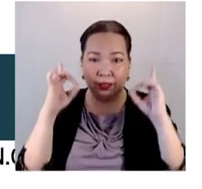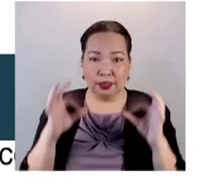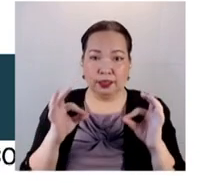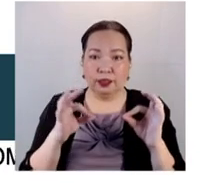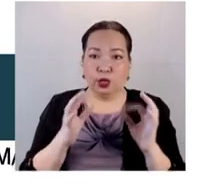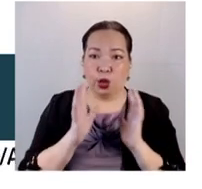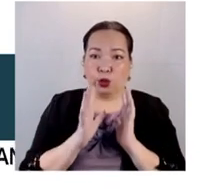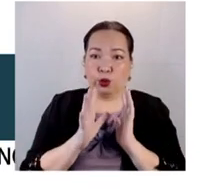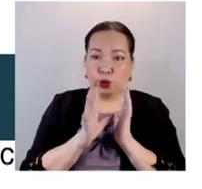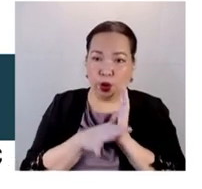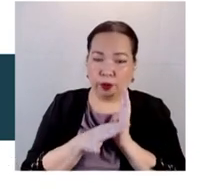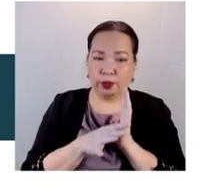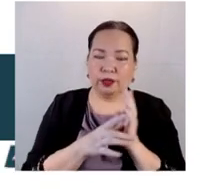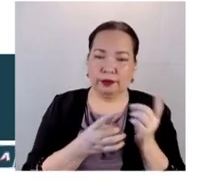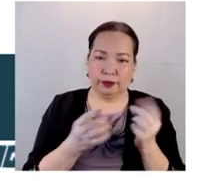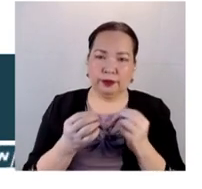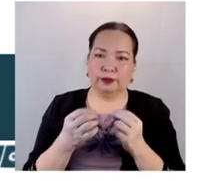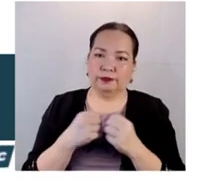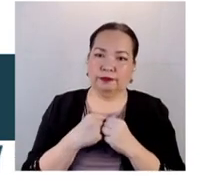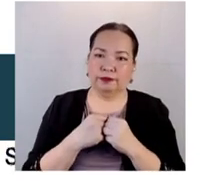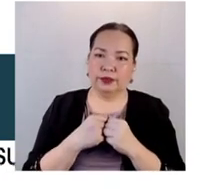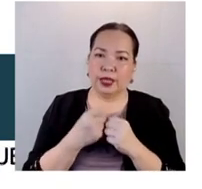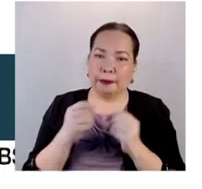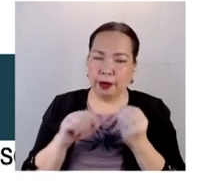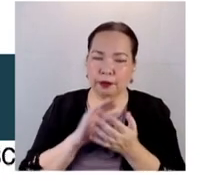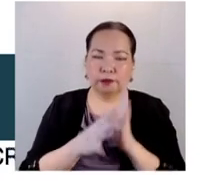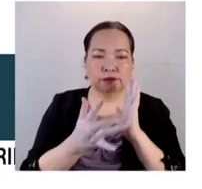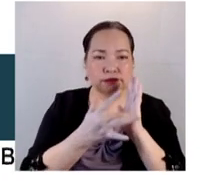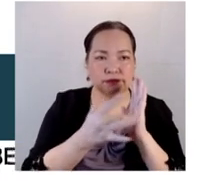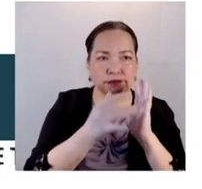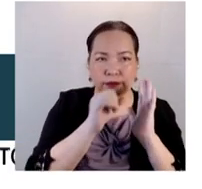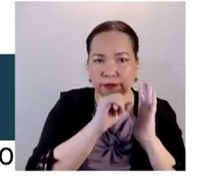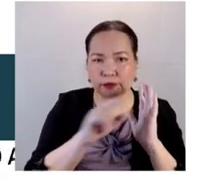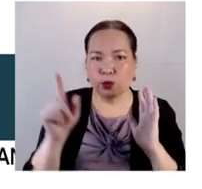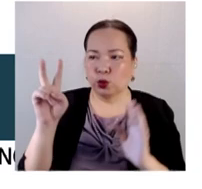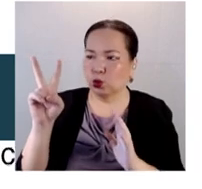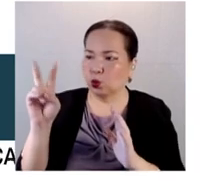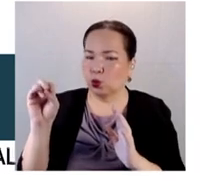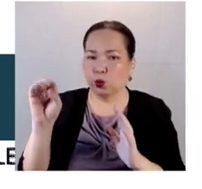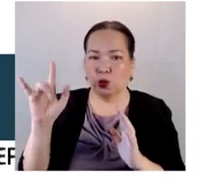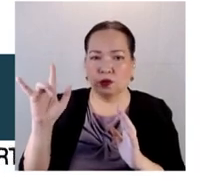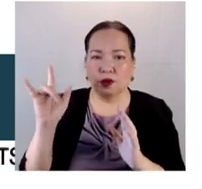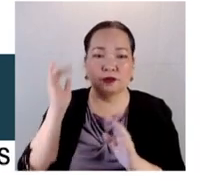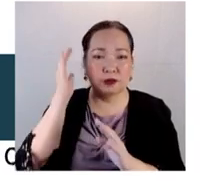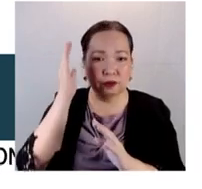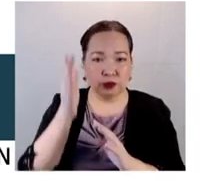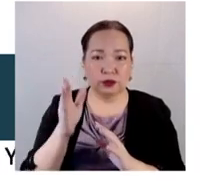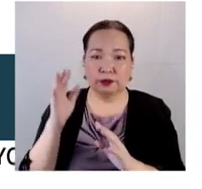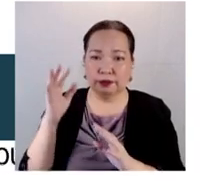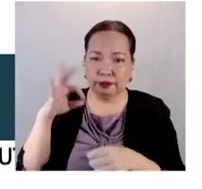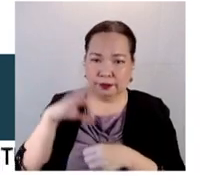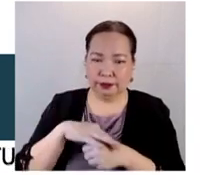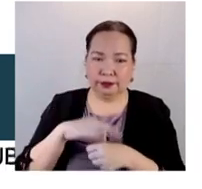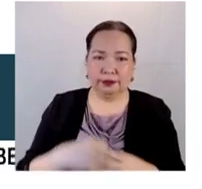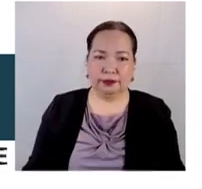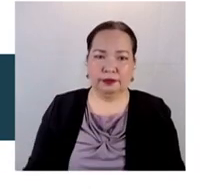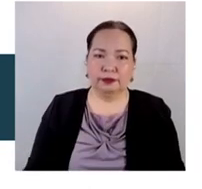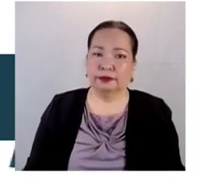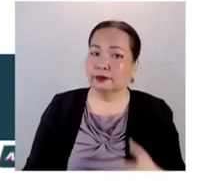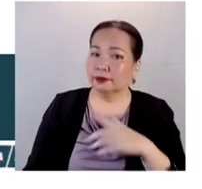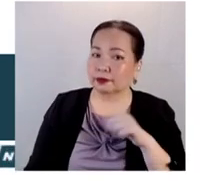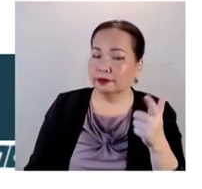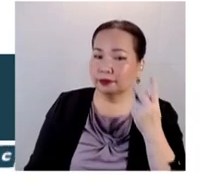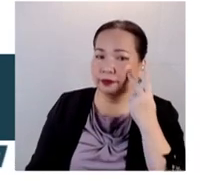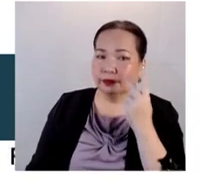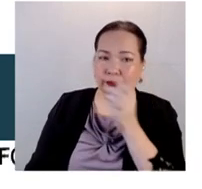Comelec will be doing as far as the computerization of the 2025 and future elections are concerned. There are suggestions